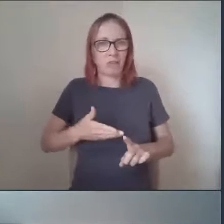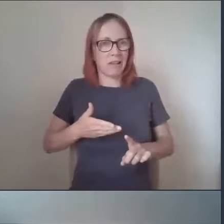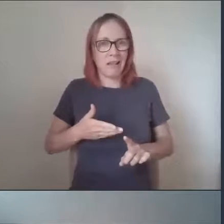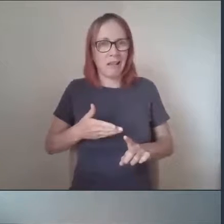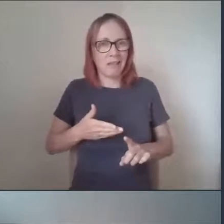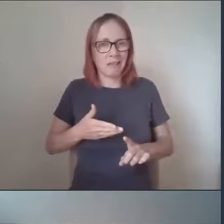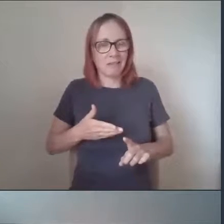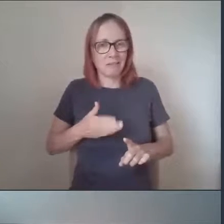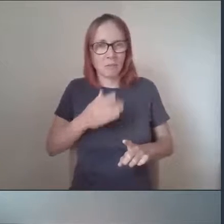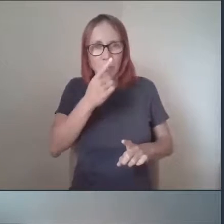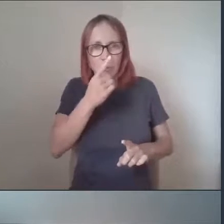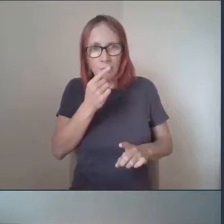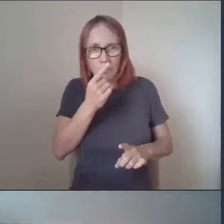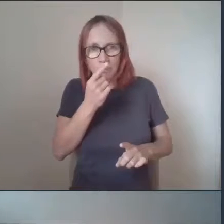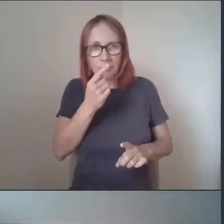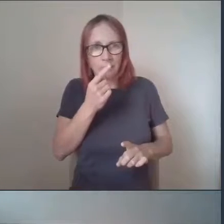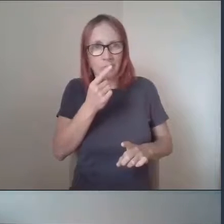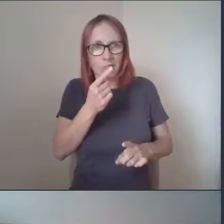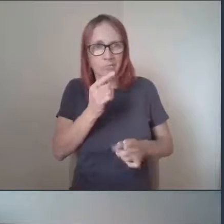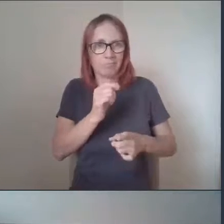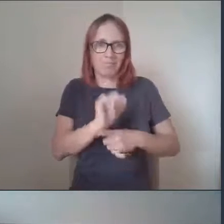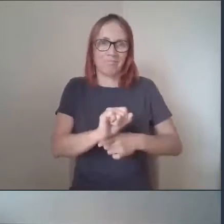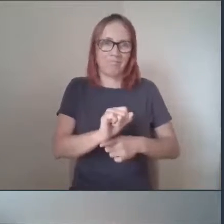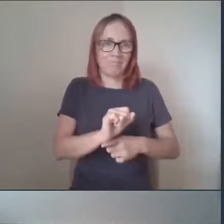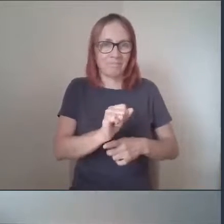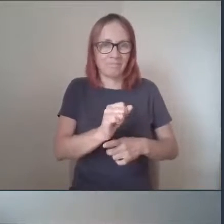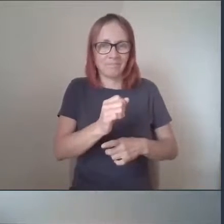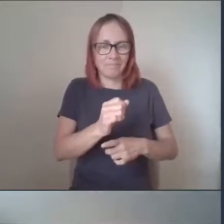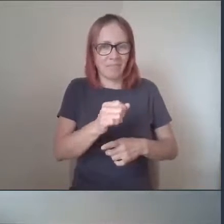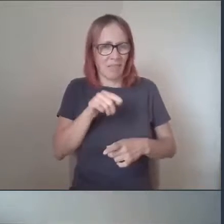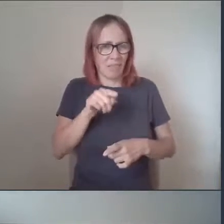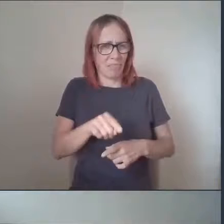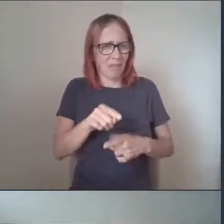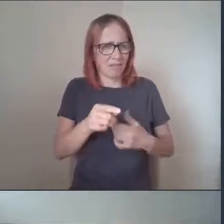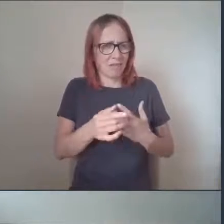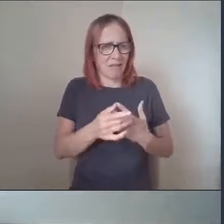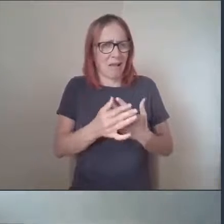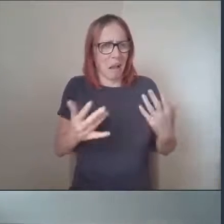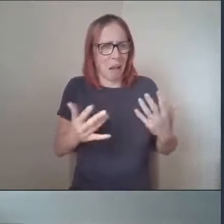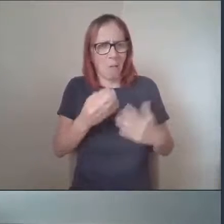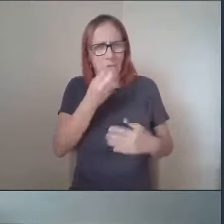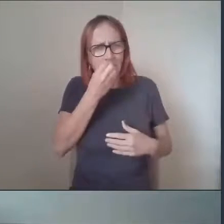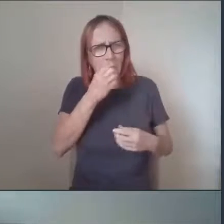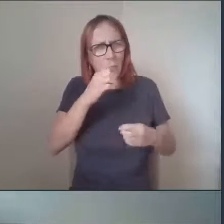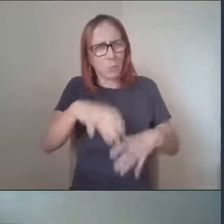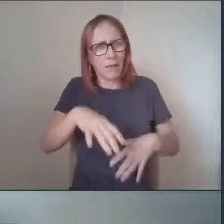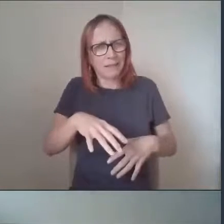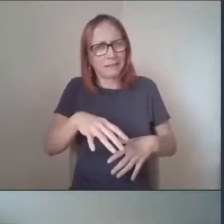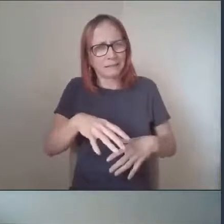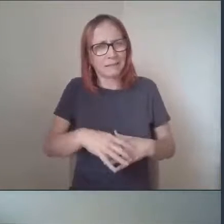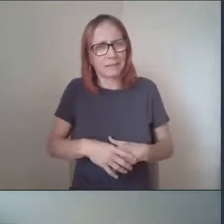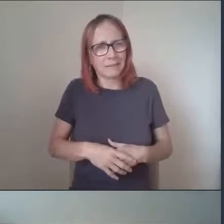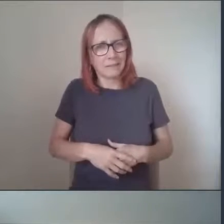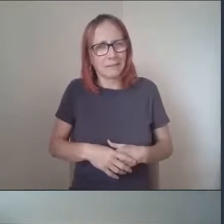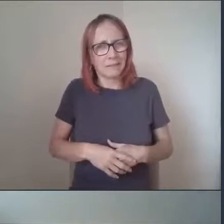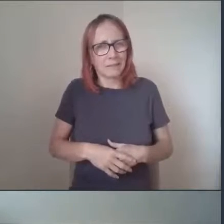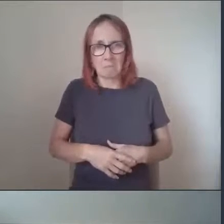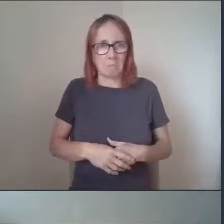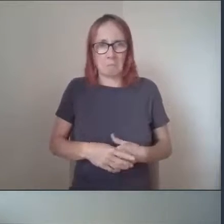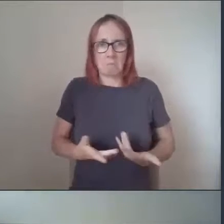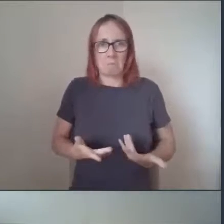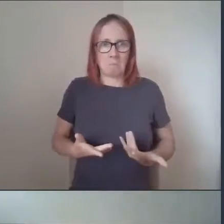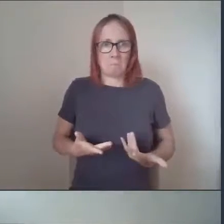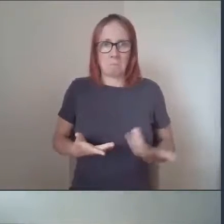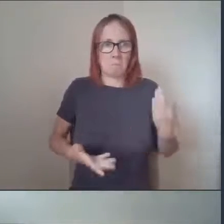Because that's a massive amount of waste that we don't even talk about very